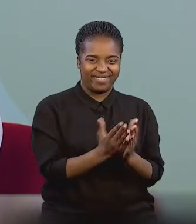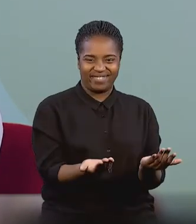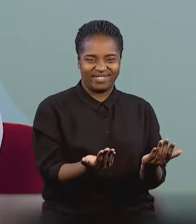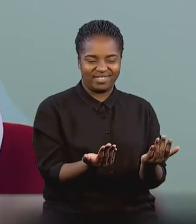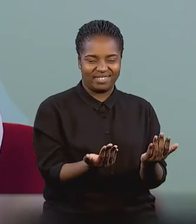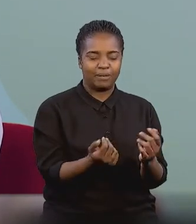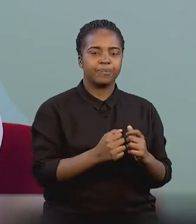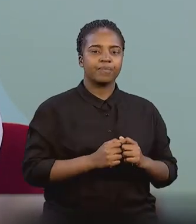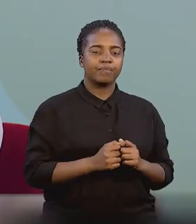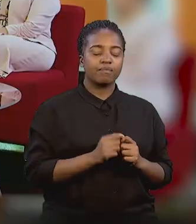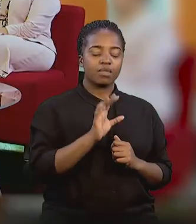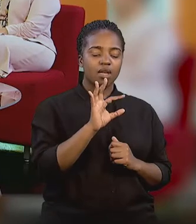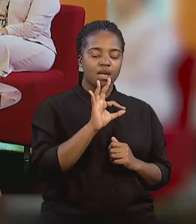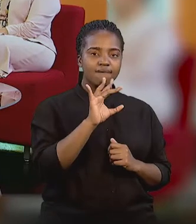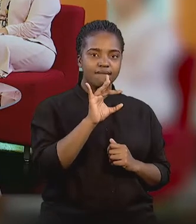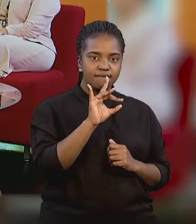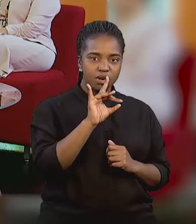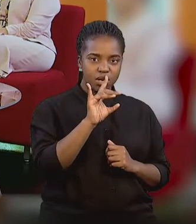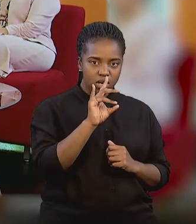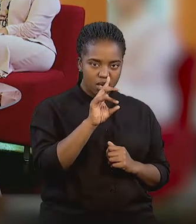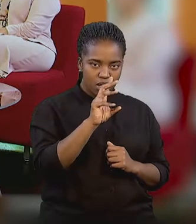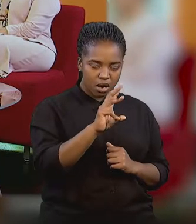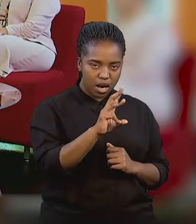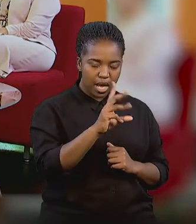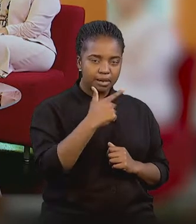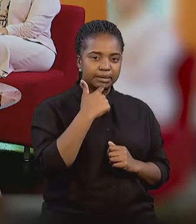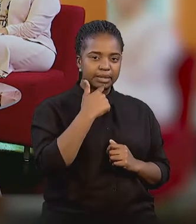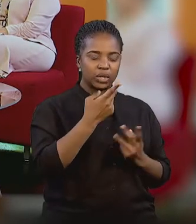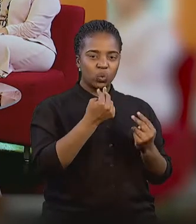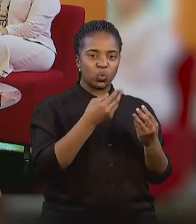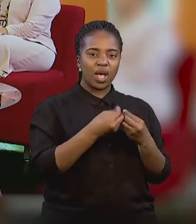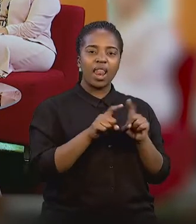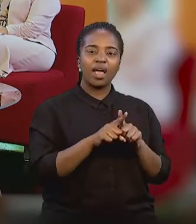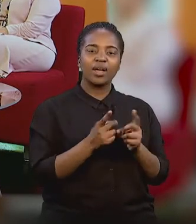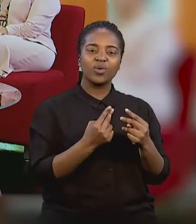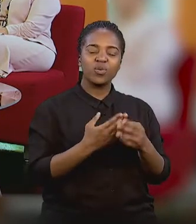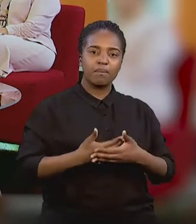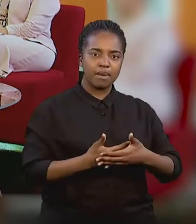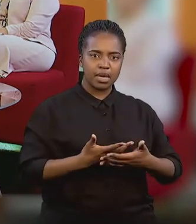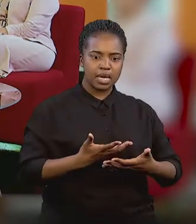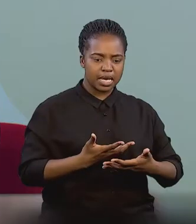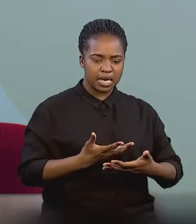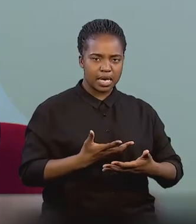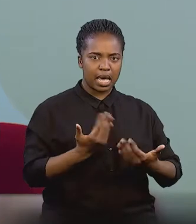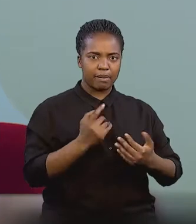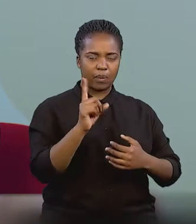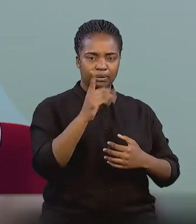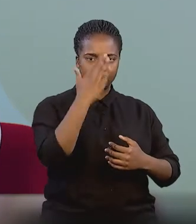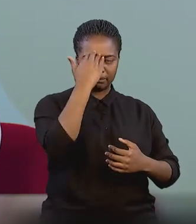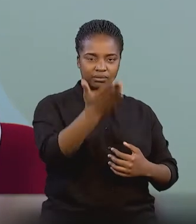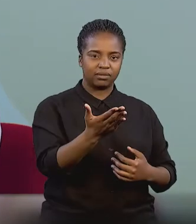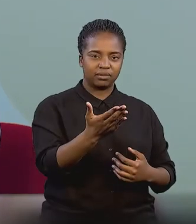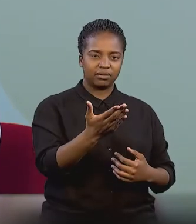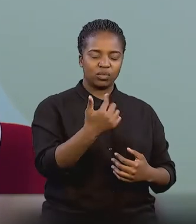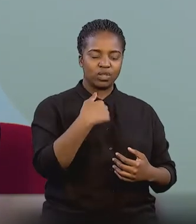And it was every day just taking a new step. It's like having a new baby, not knowing what to expect